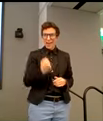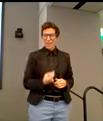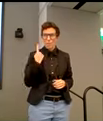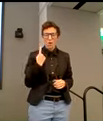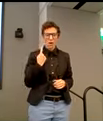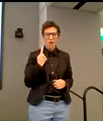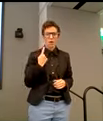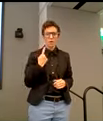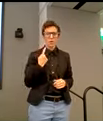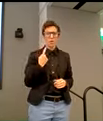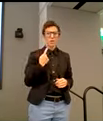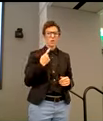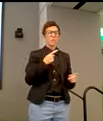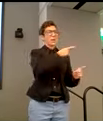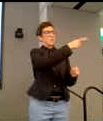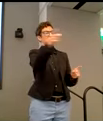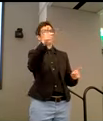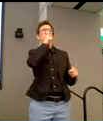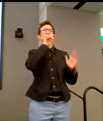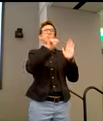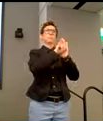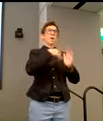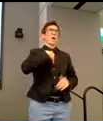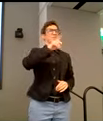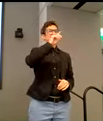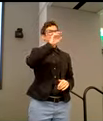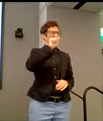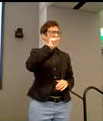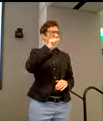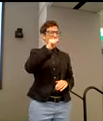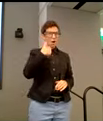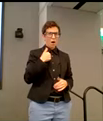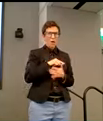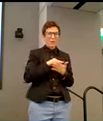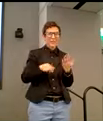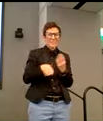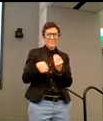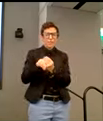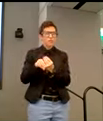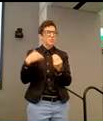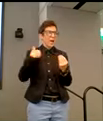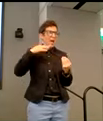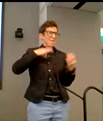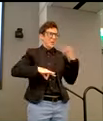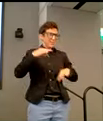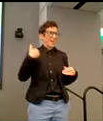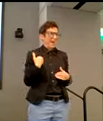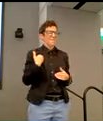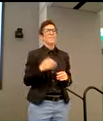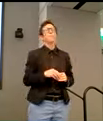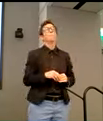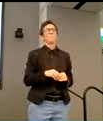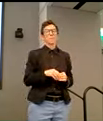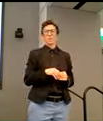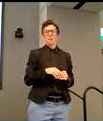even users who may not identify with disabilities are seeing great value from using, uh, these features that we've been developing. Uh, and so